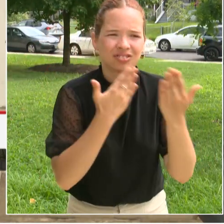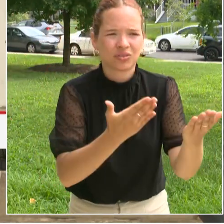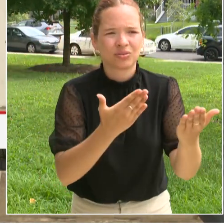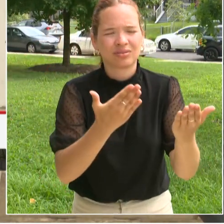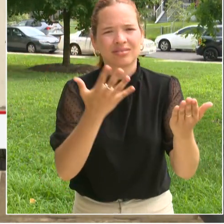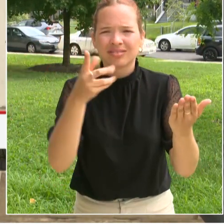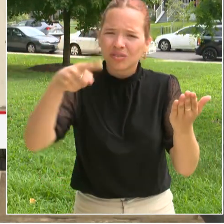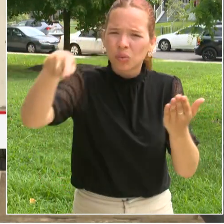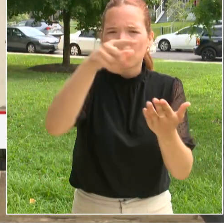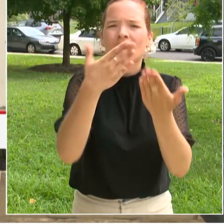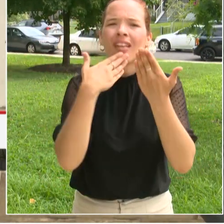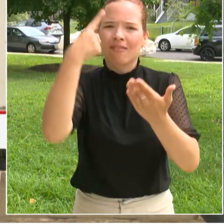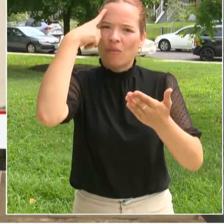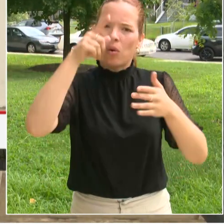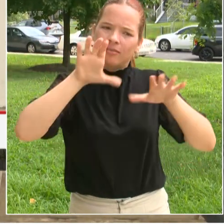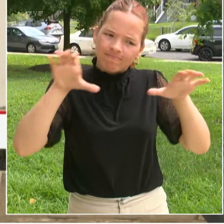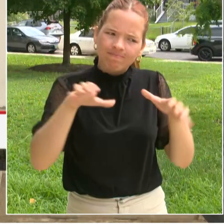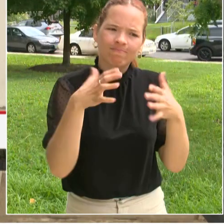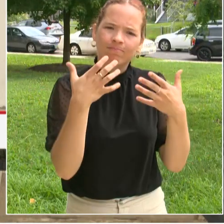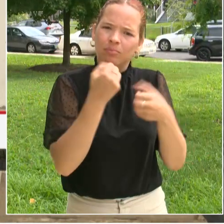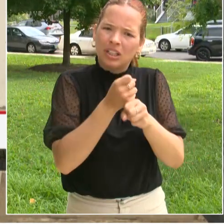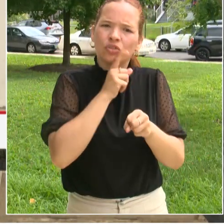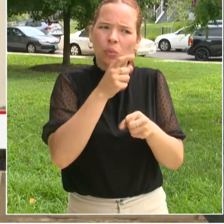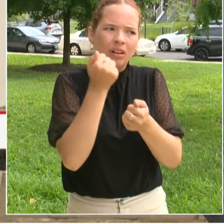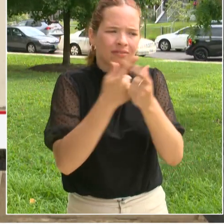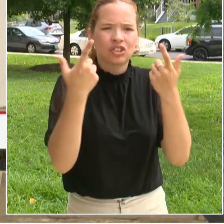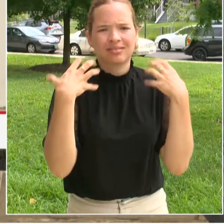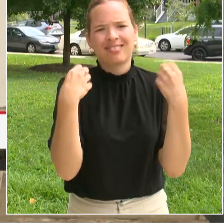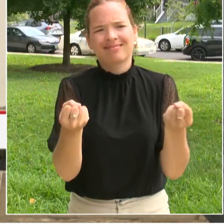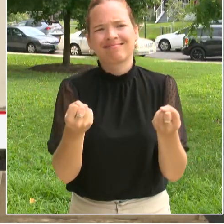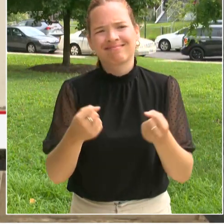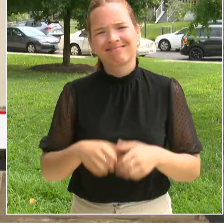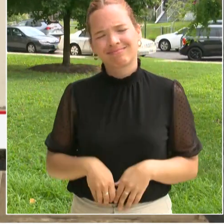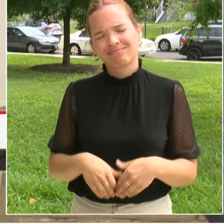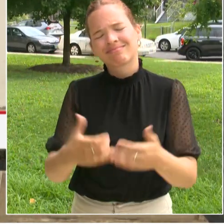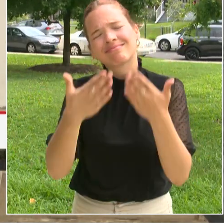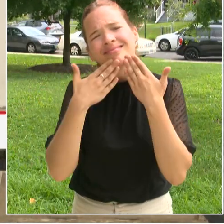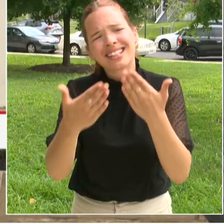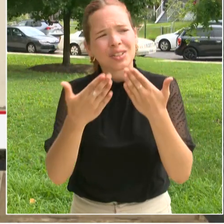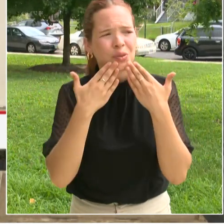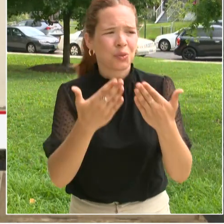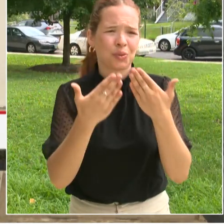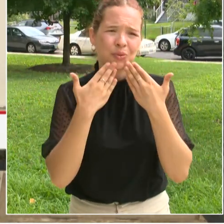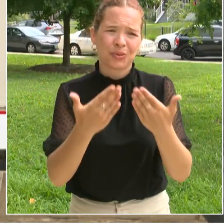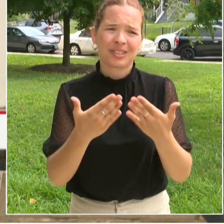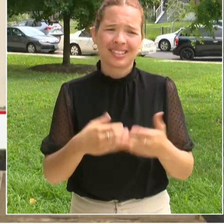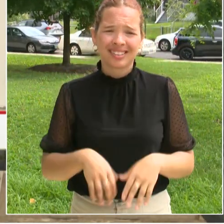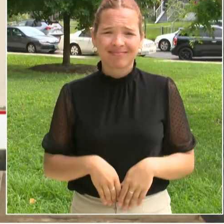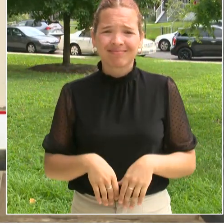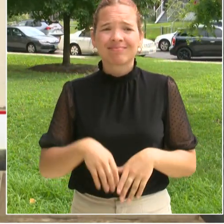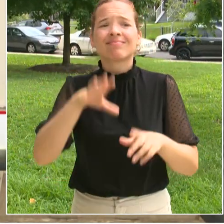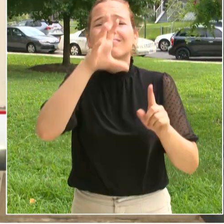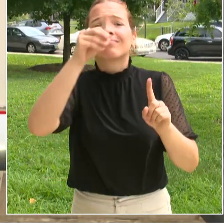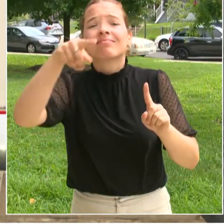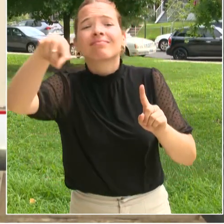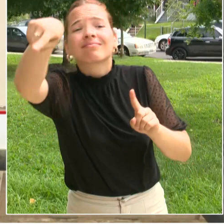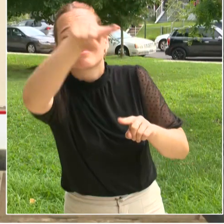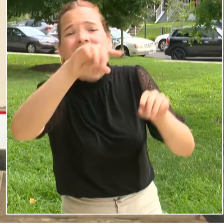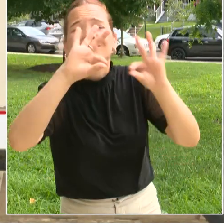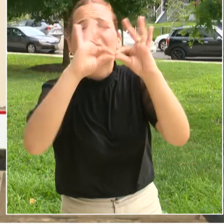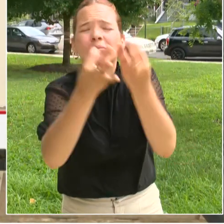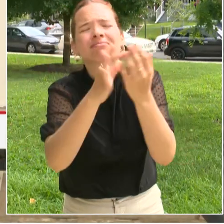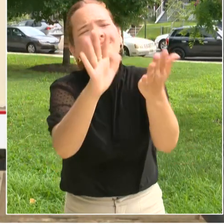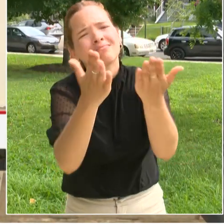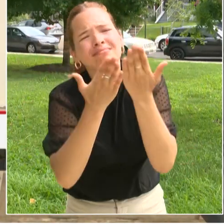thank you for all of those partners in stepping forward for this effort and thank you to all the district families who are taking advantage of these resources